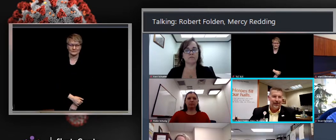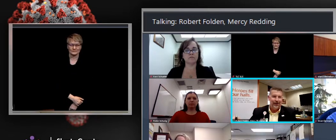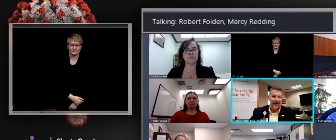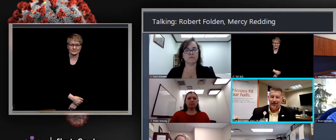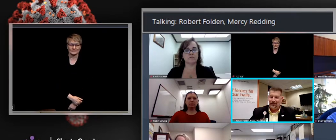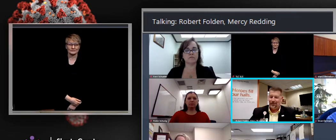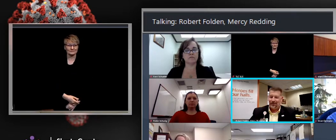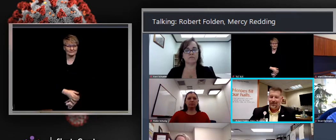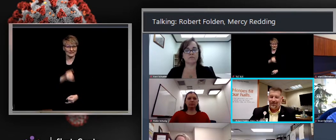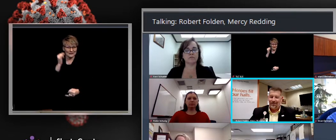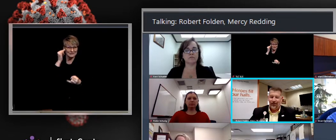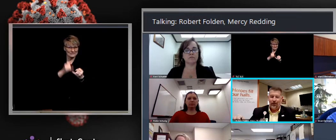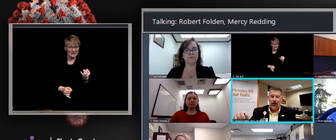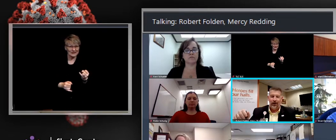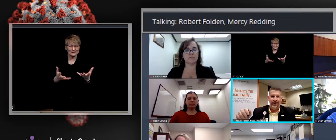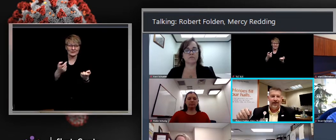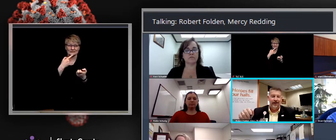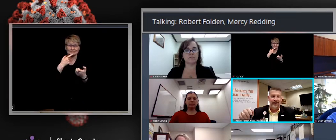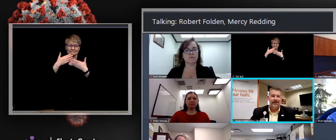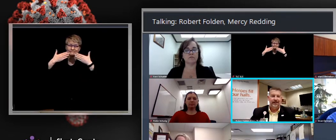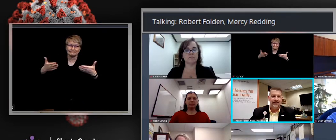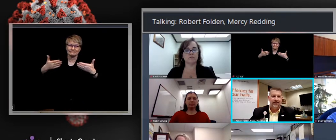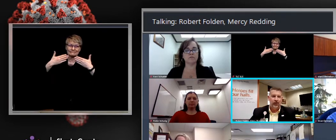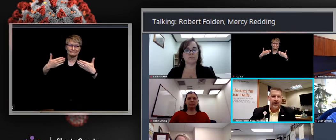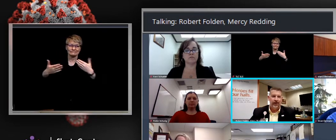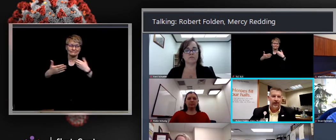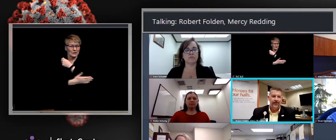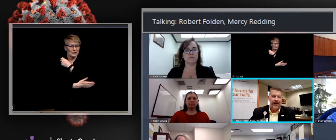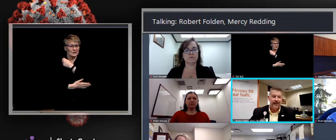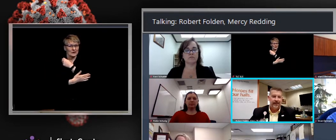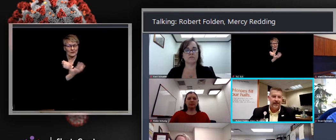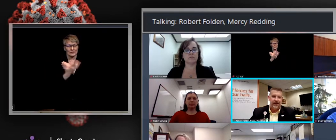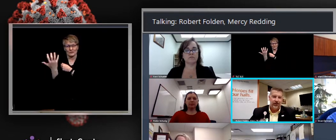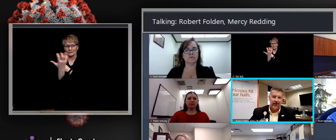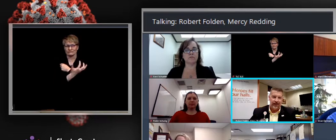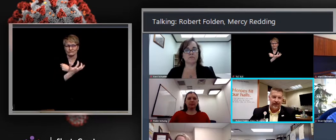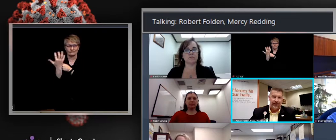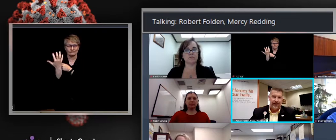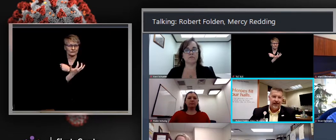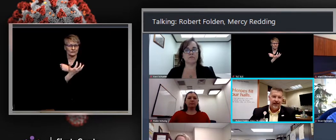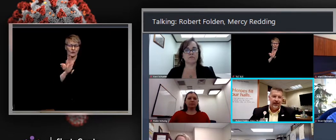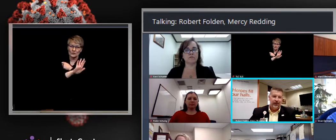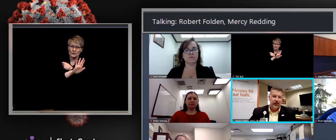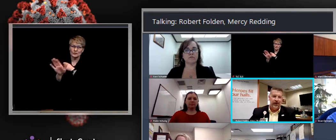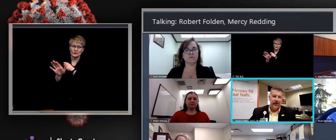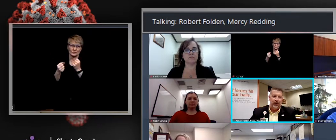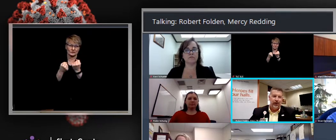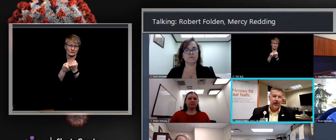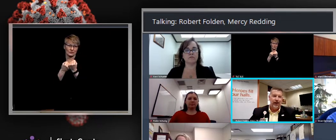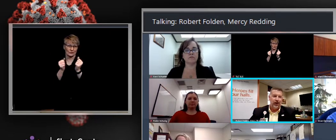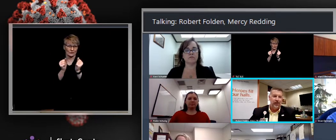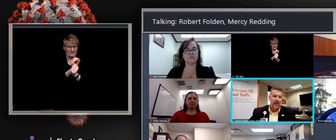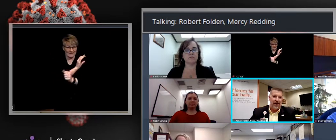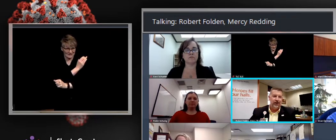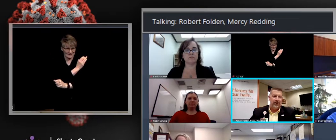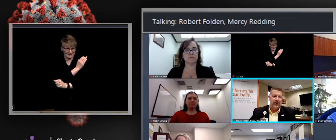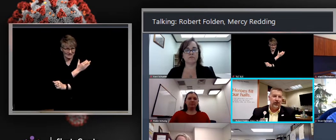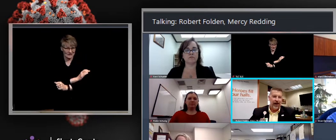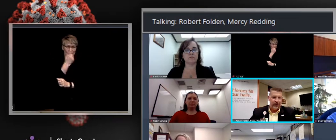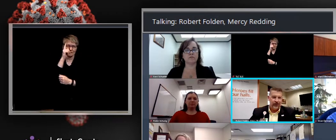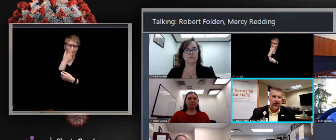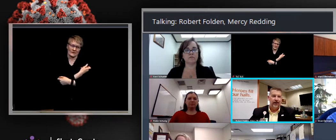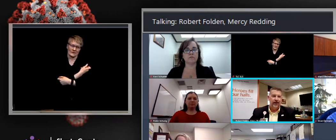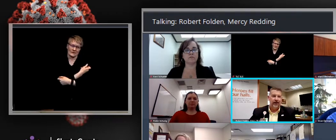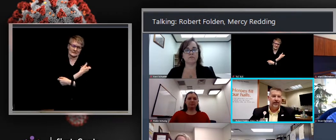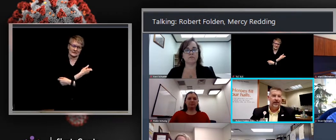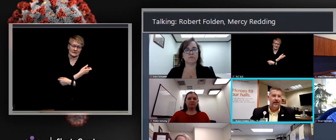to the county and for the assistance with the vaccination clinics. So we think we're going to be back on